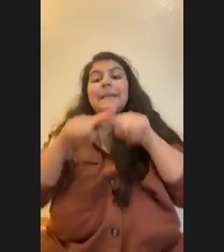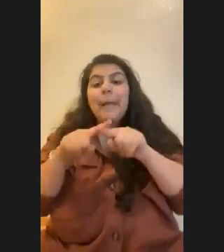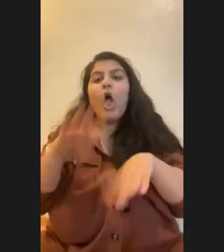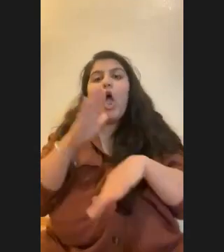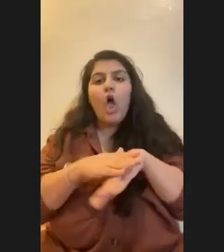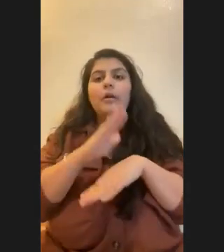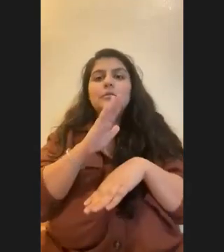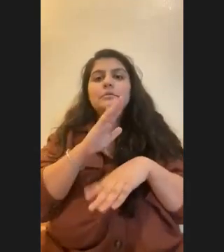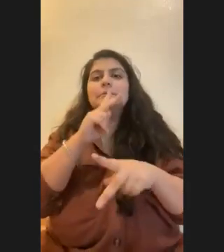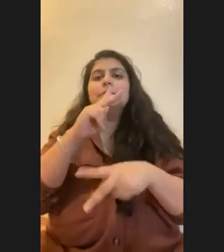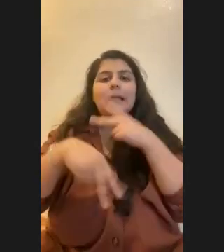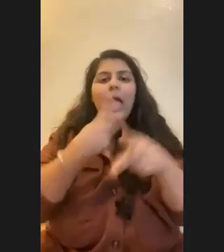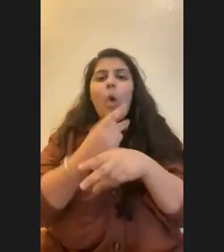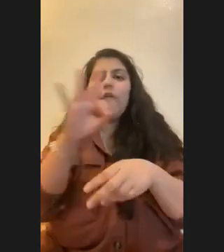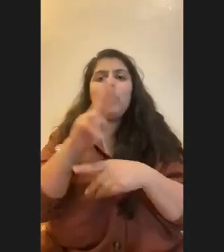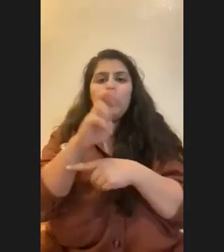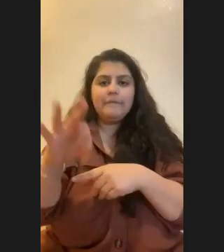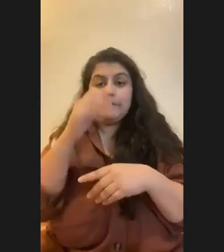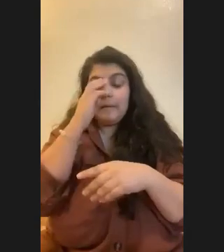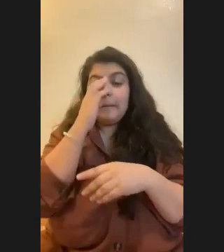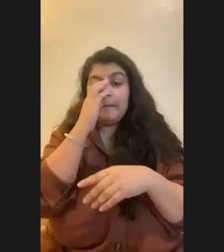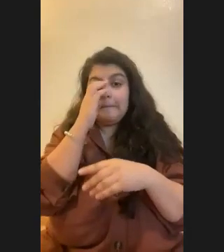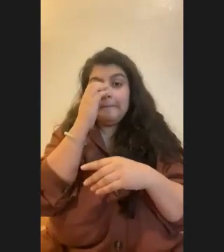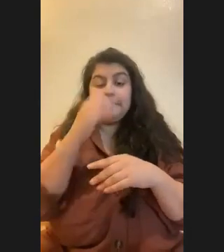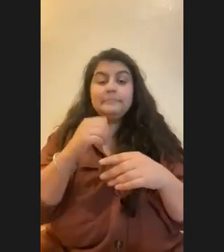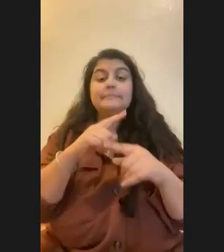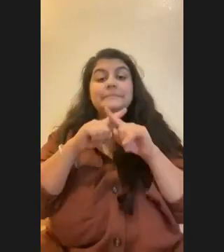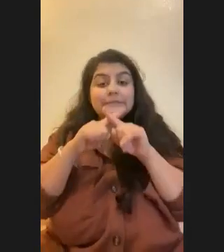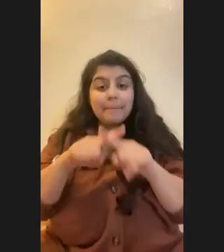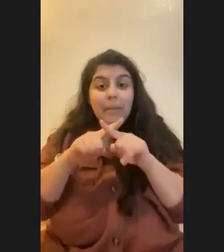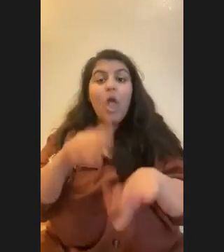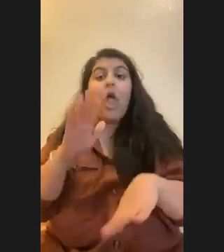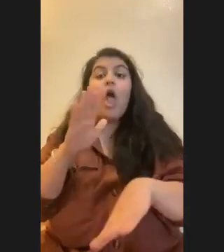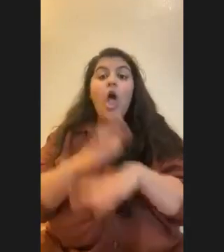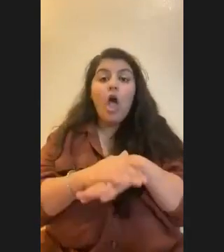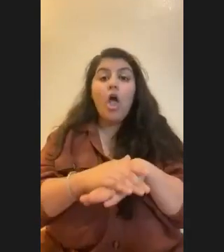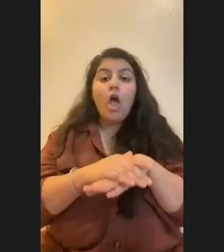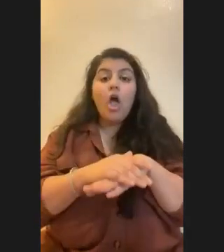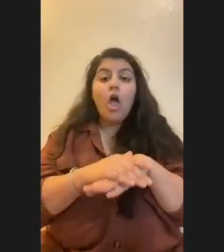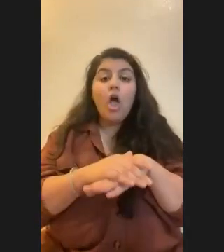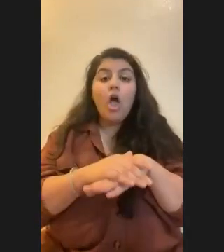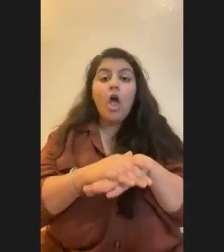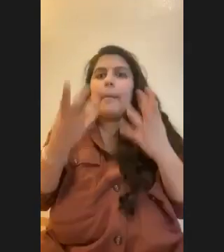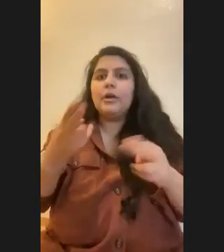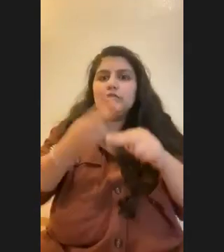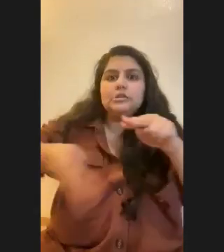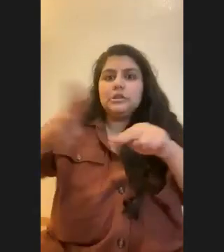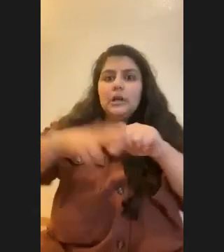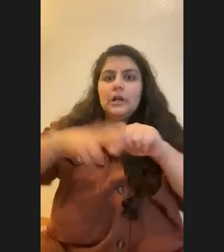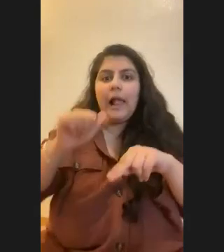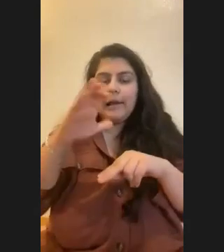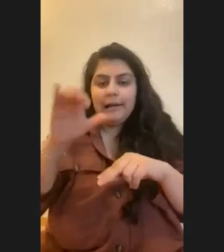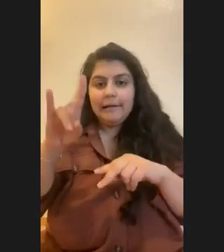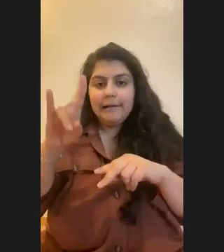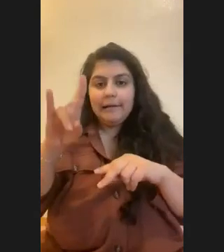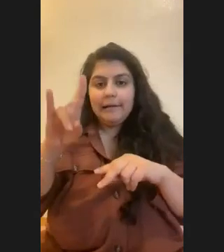However, one thing is no matter, depending on the degree, right? If it gets so acidic at the end of the day, the coral are